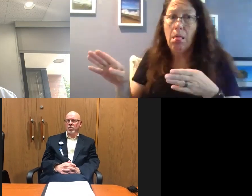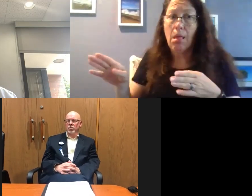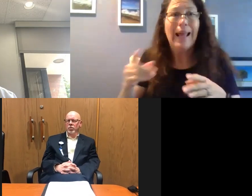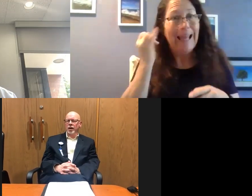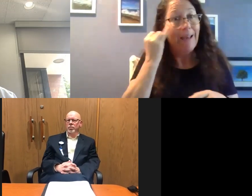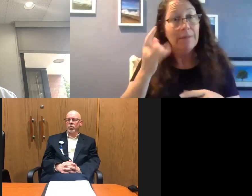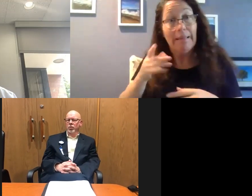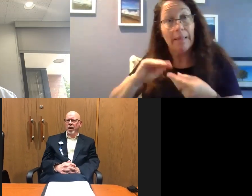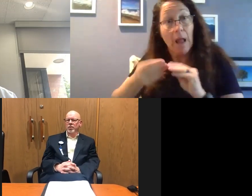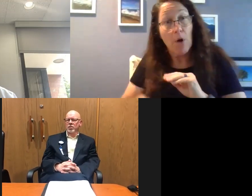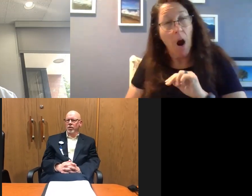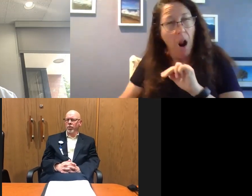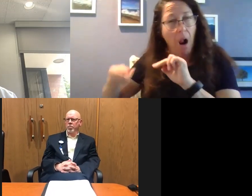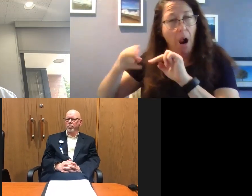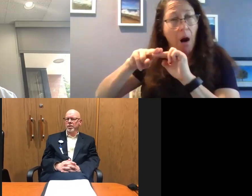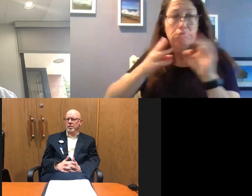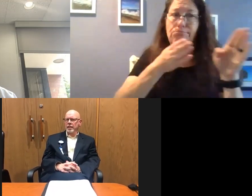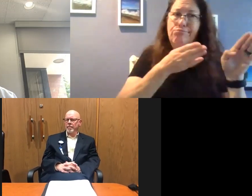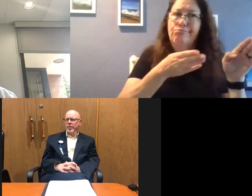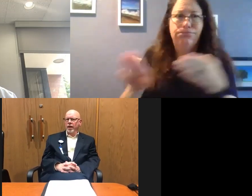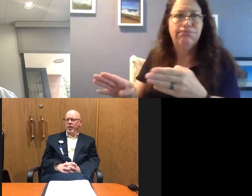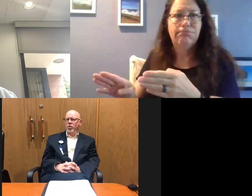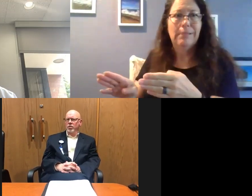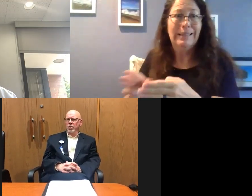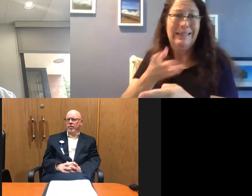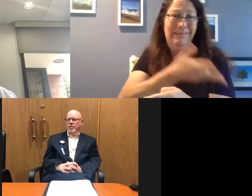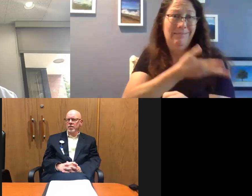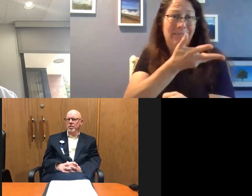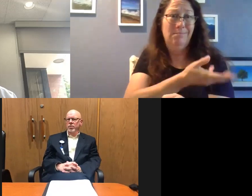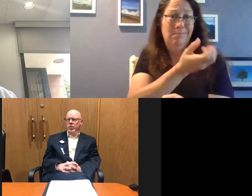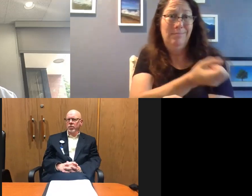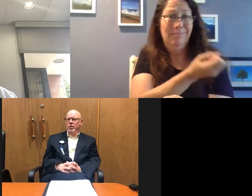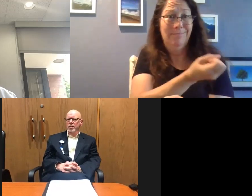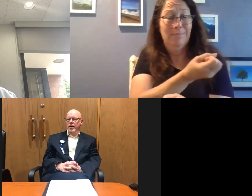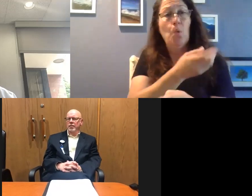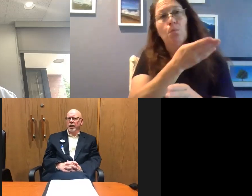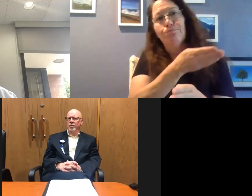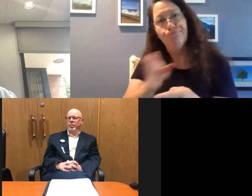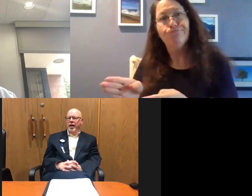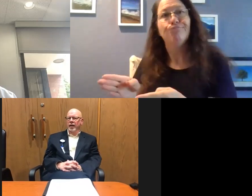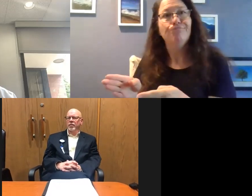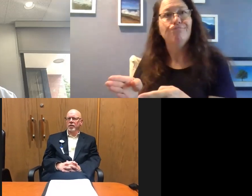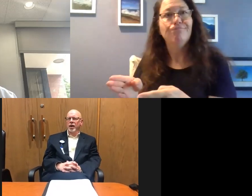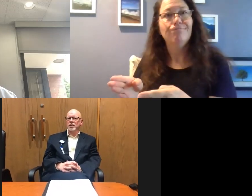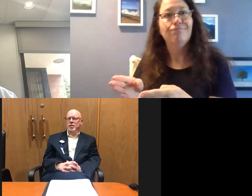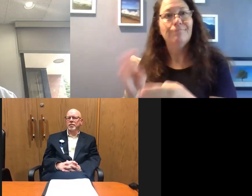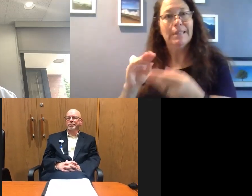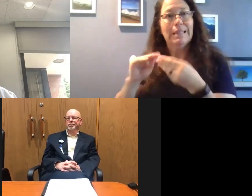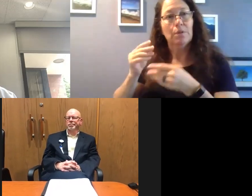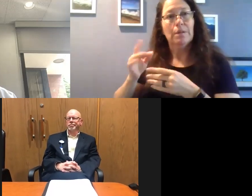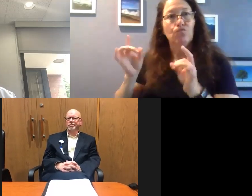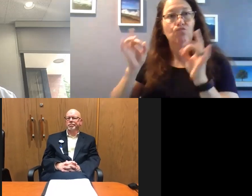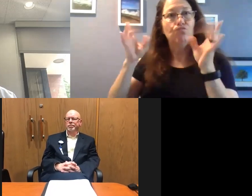that level, um, we would have to sort of repurpose our court services to focus, um, that level of crisis.